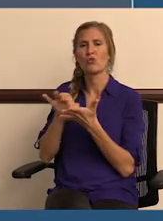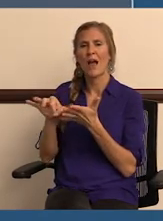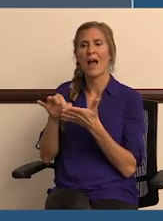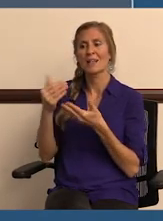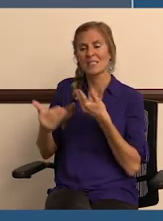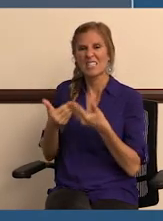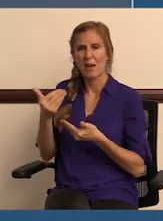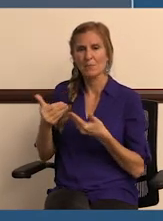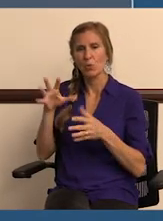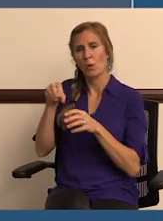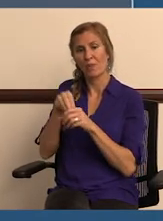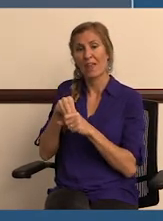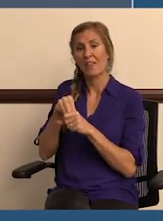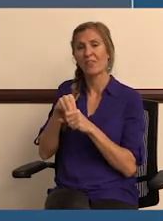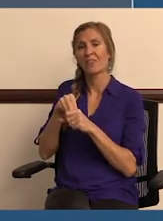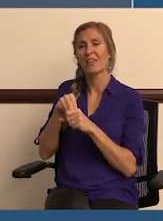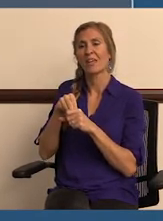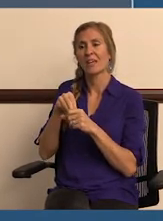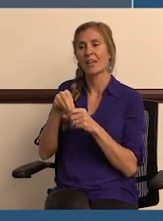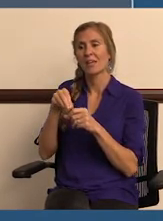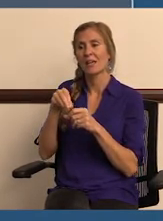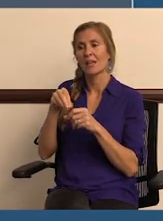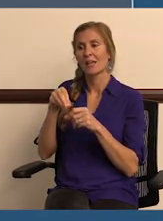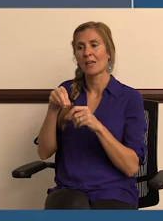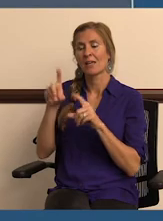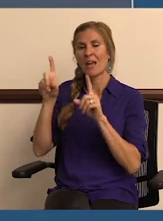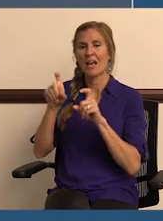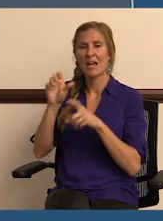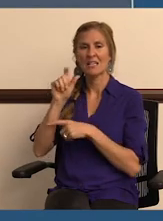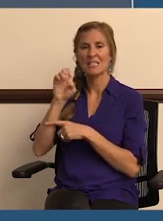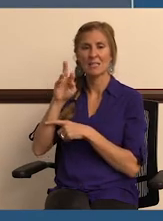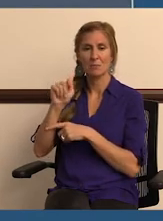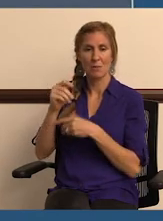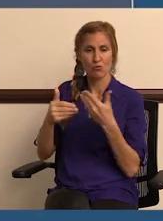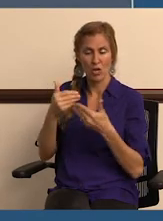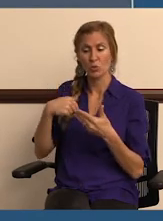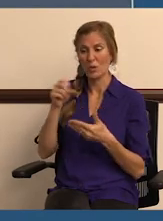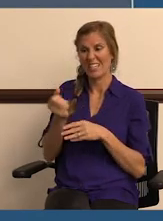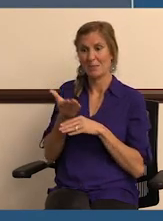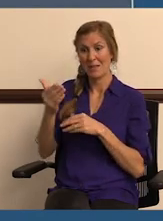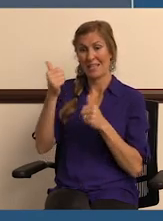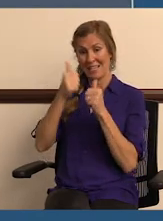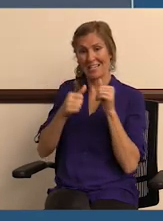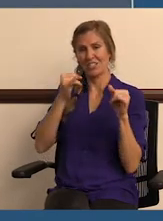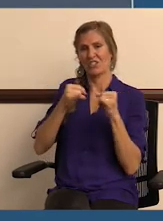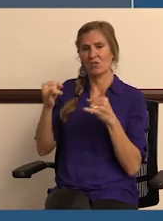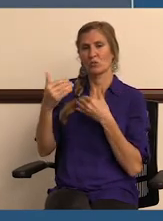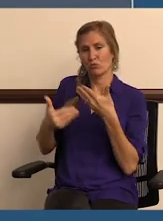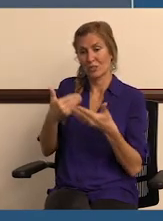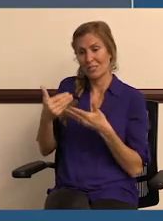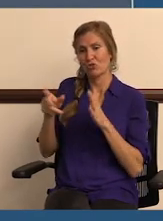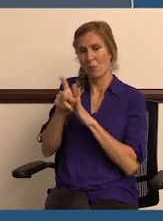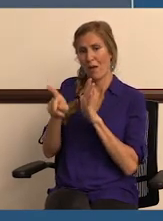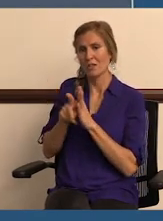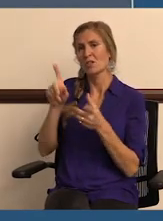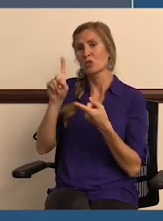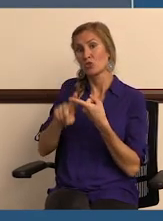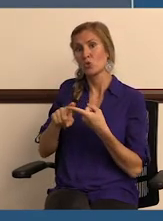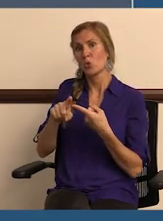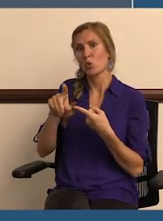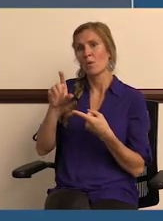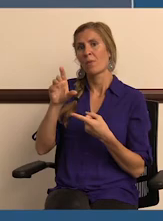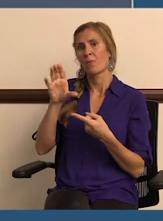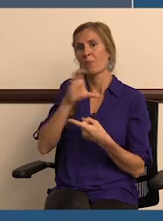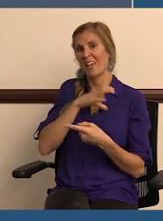track steps within the assessment process and then we can submit each individual procedure and